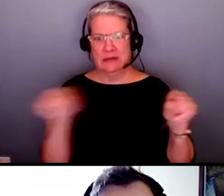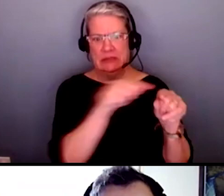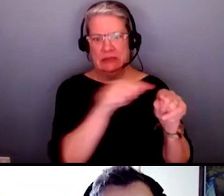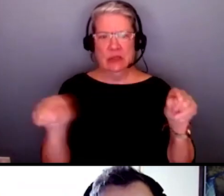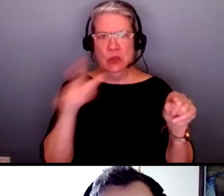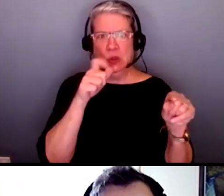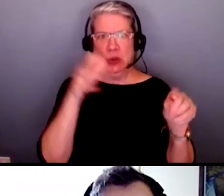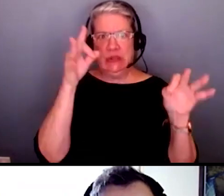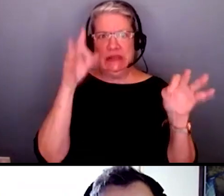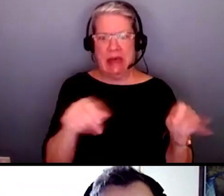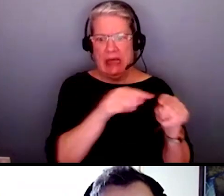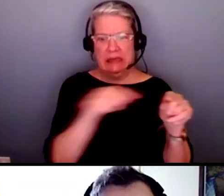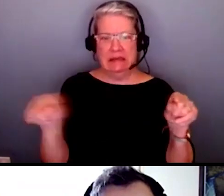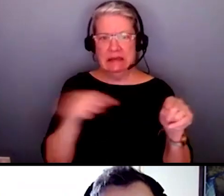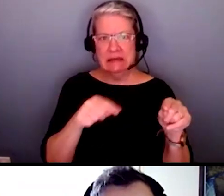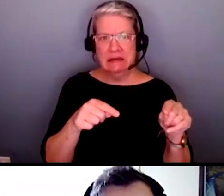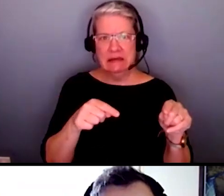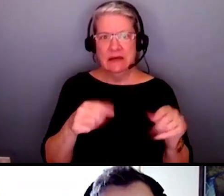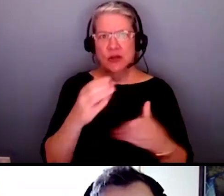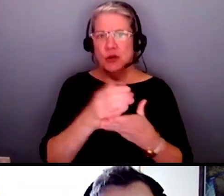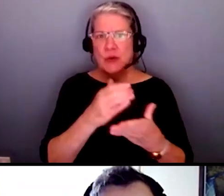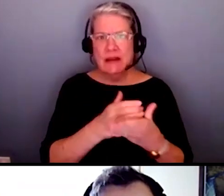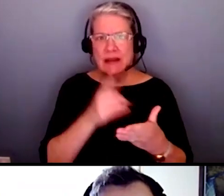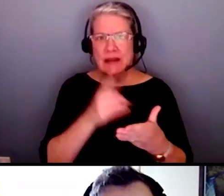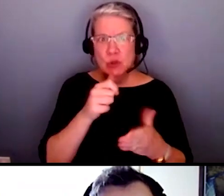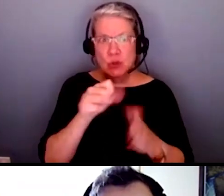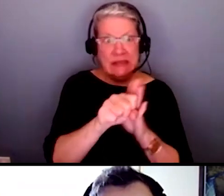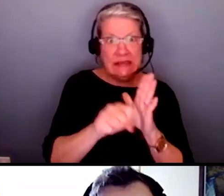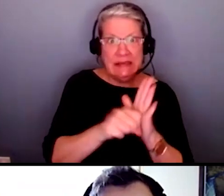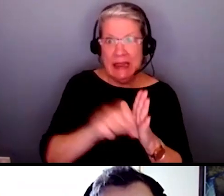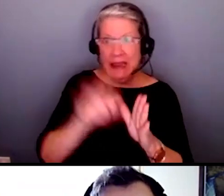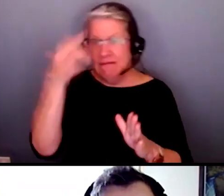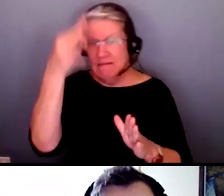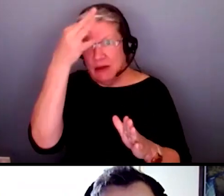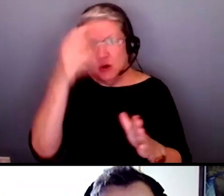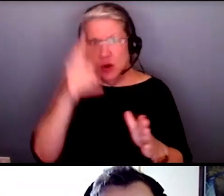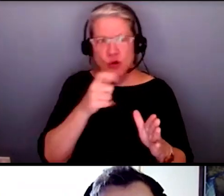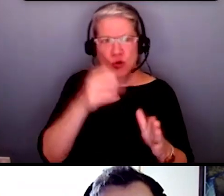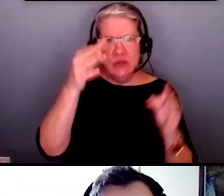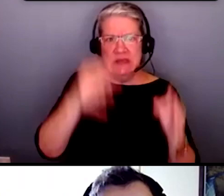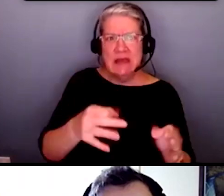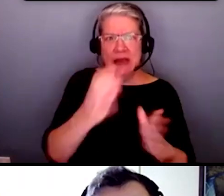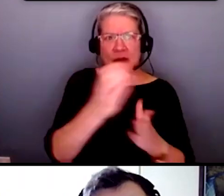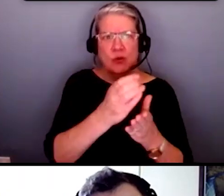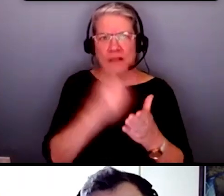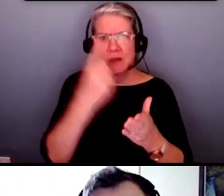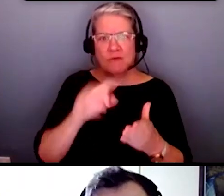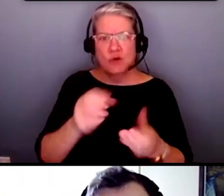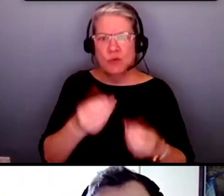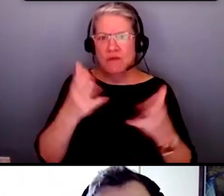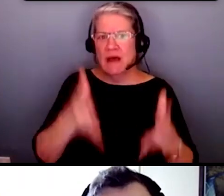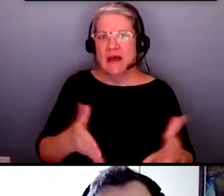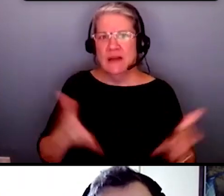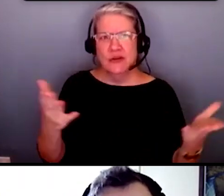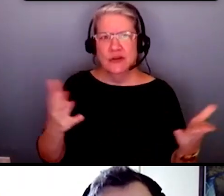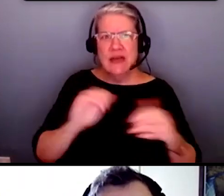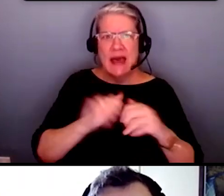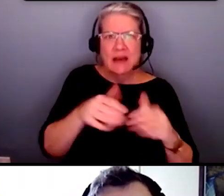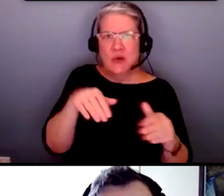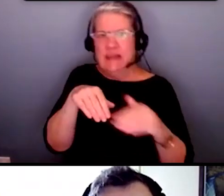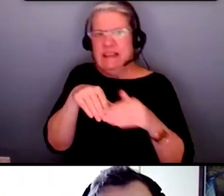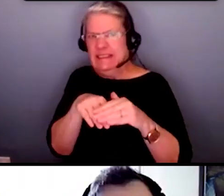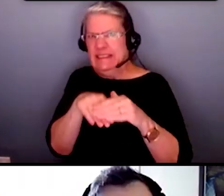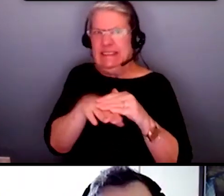determines curriculums is it state level is it federal level like how do we start gaining entry into that